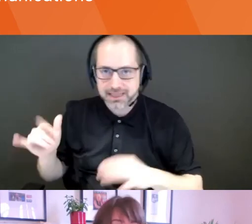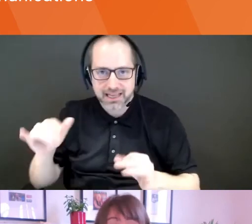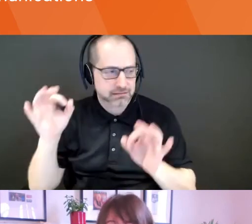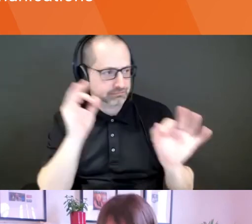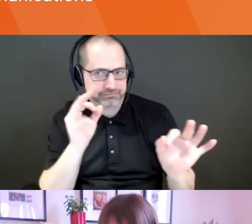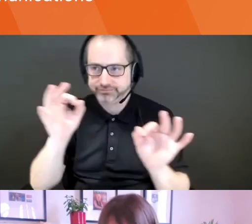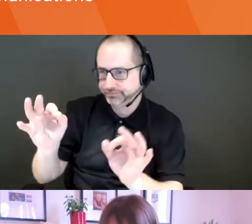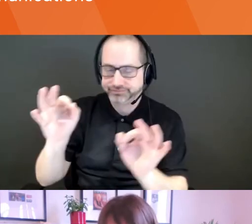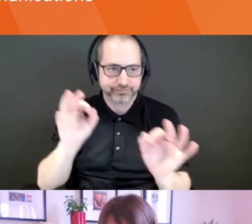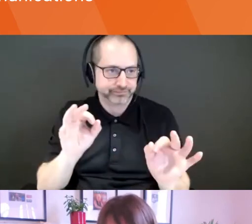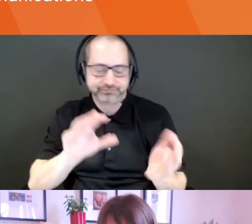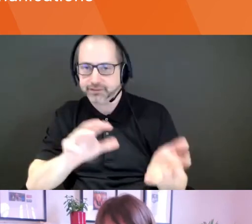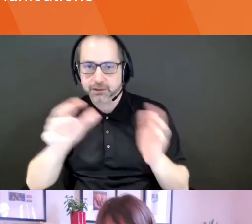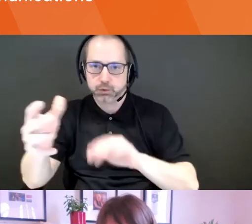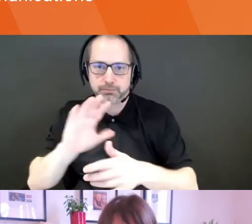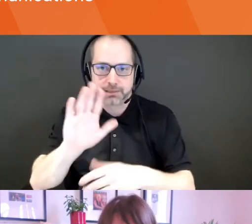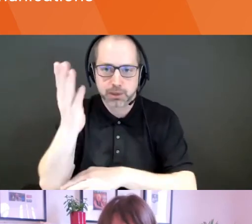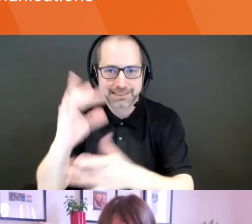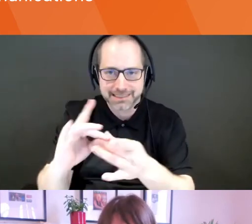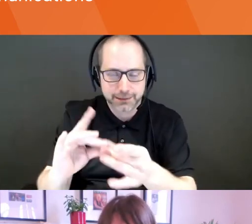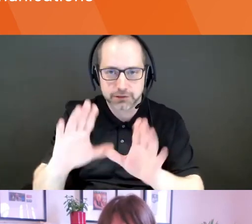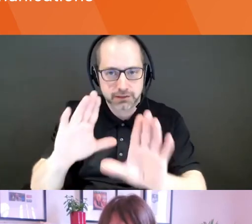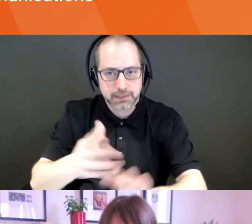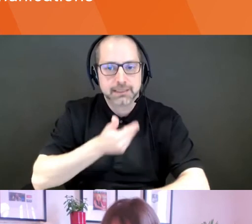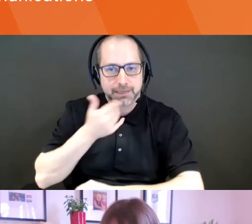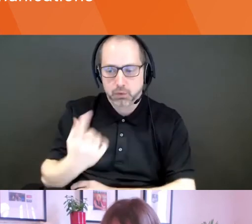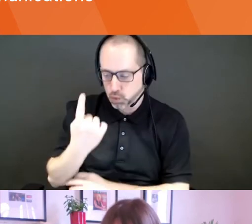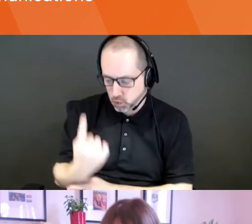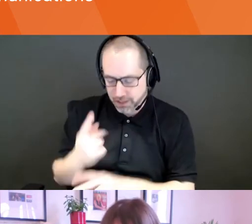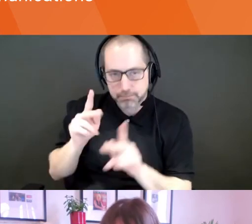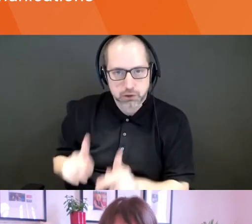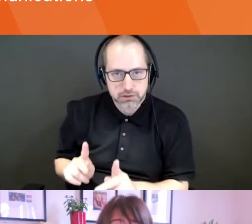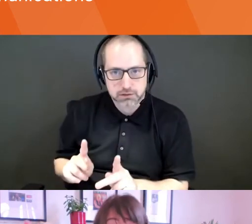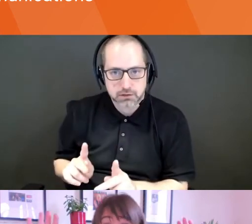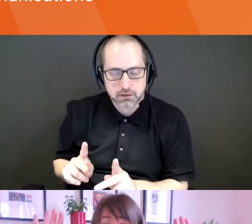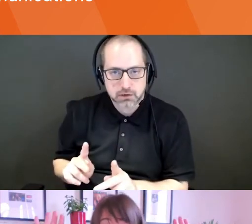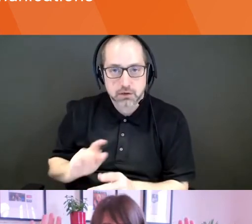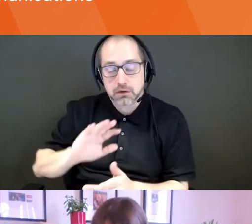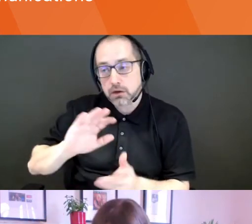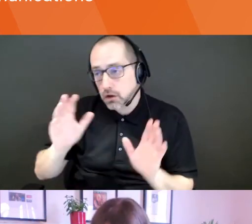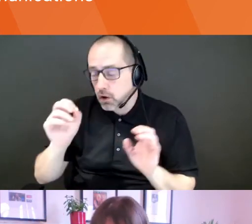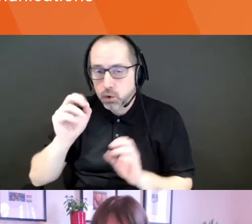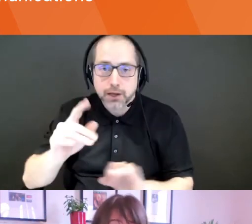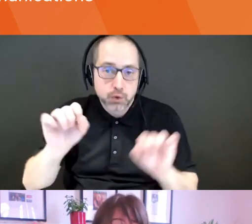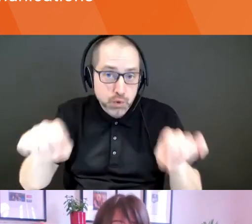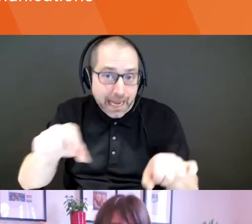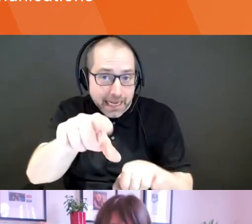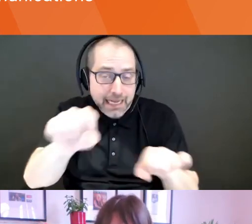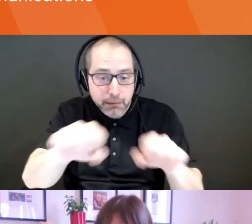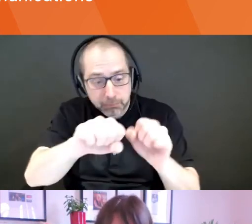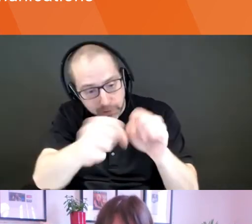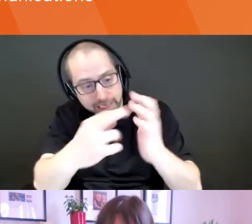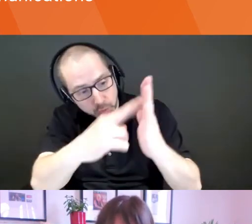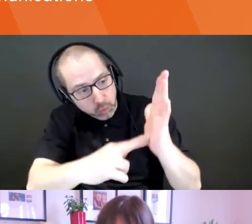is. And I, I think I said to you before, um, all rules are meant to be broken, but I will tell you right now that,